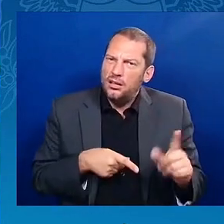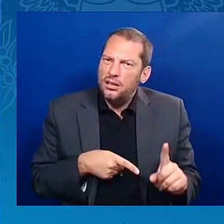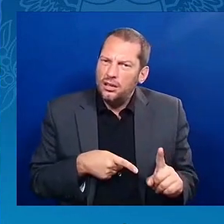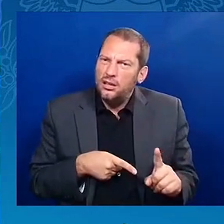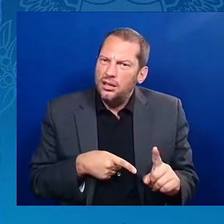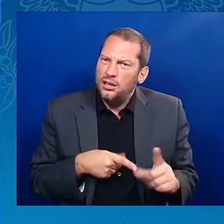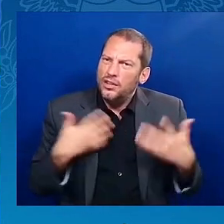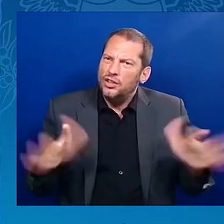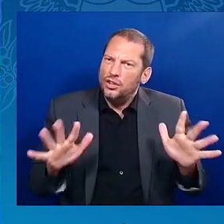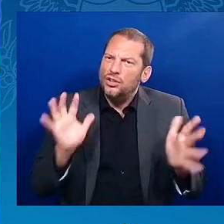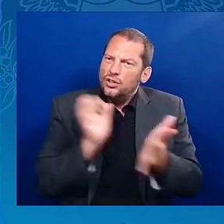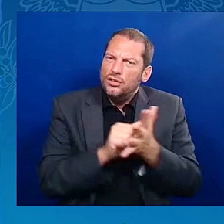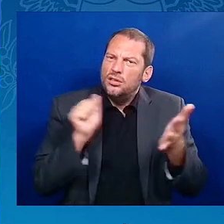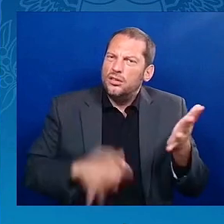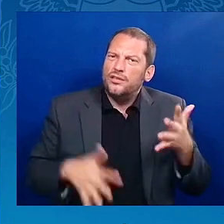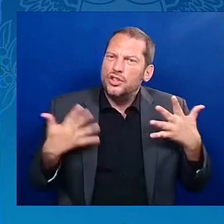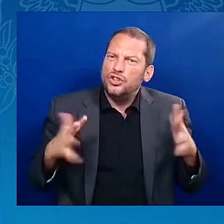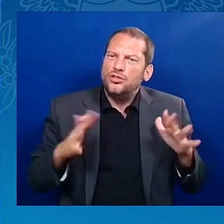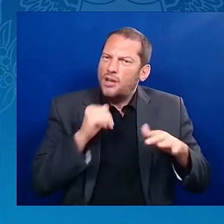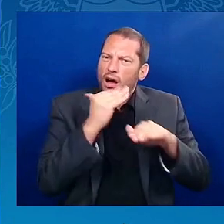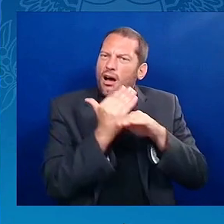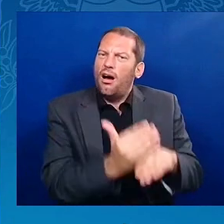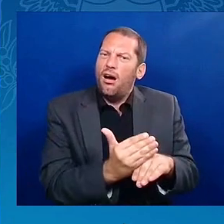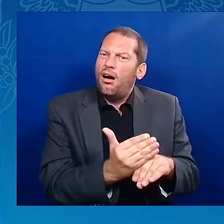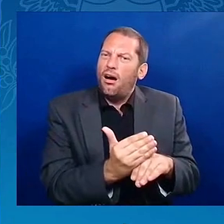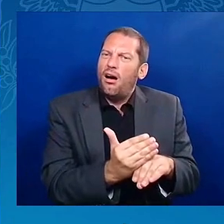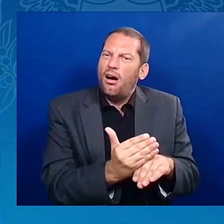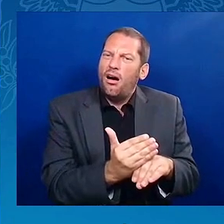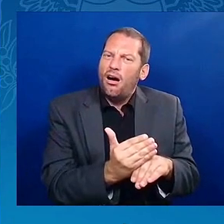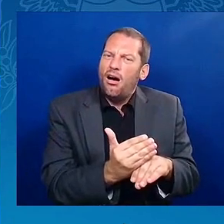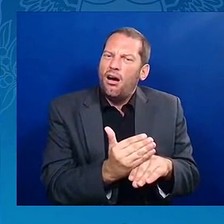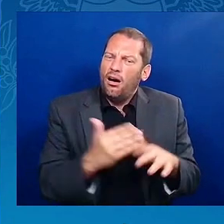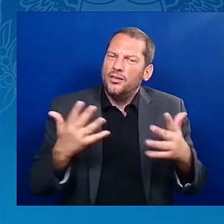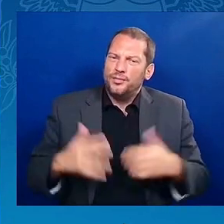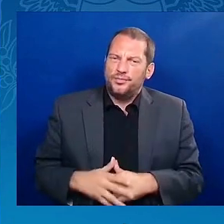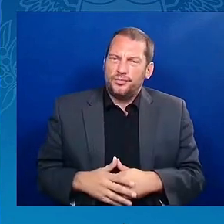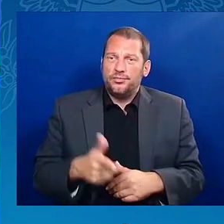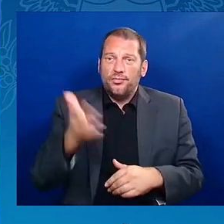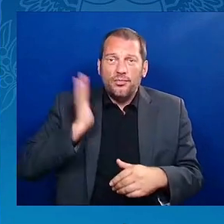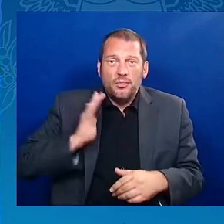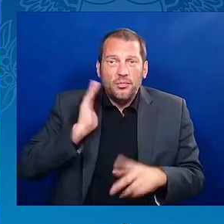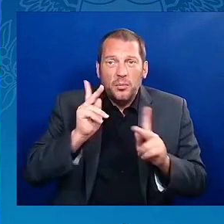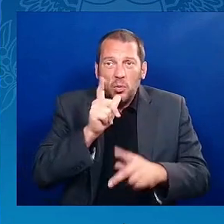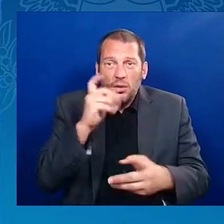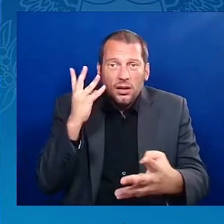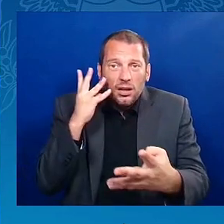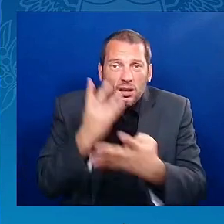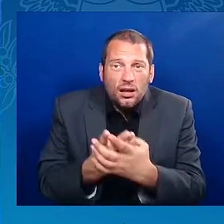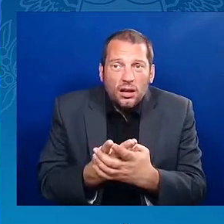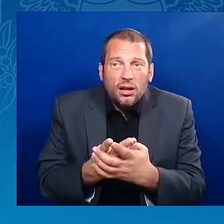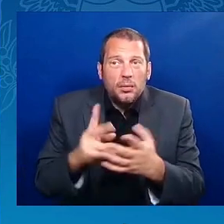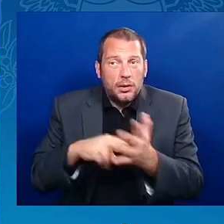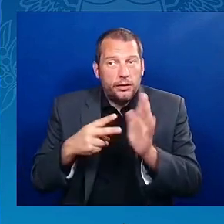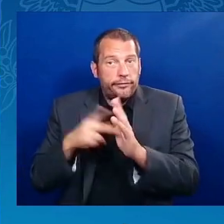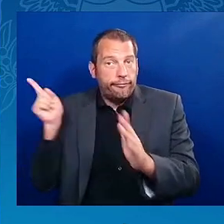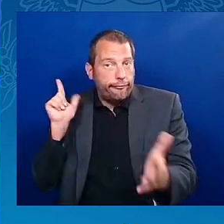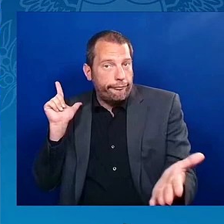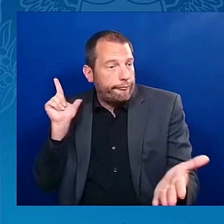that will no longer prohibit people from being eligible for small business loans. Help me get the word out. that's why I'm here.